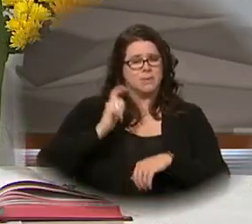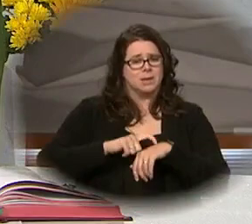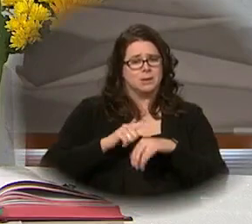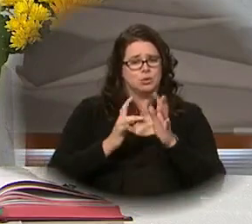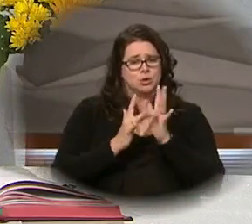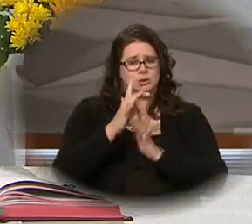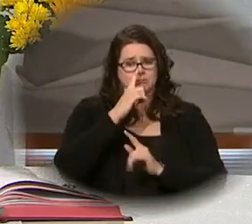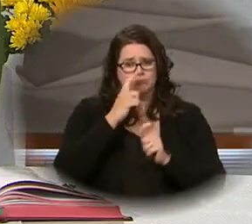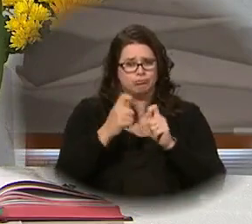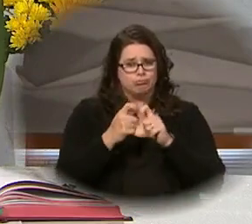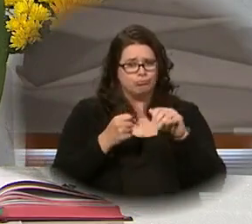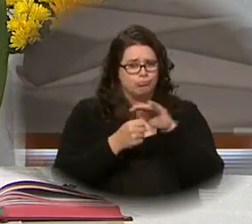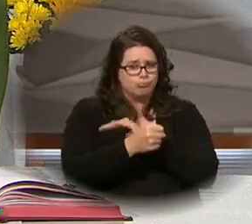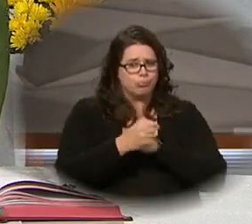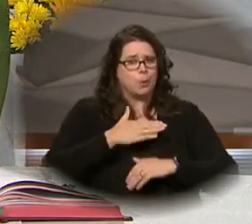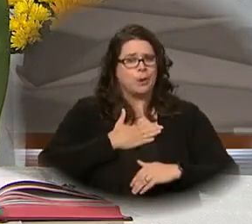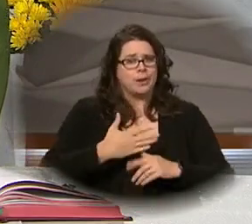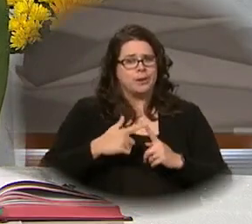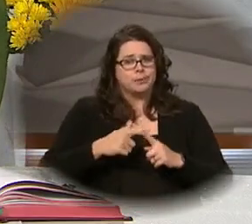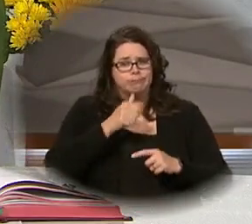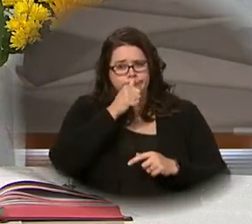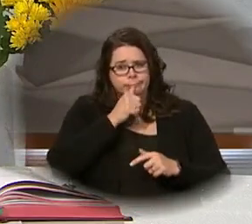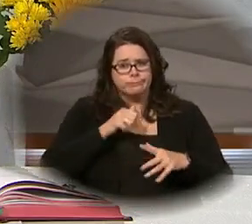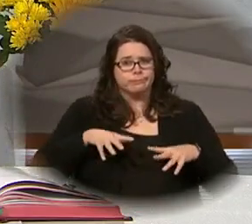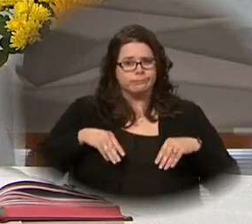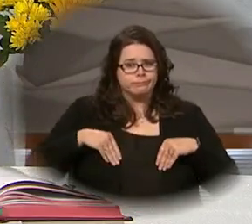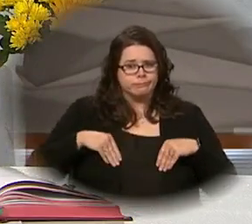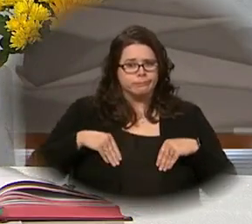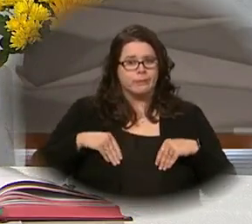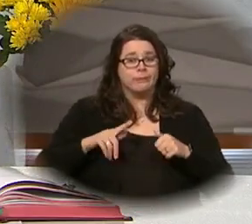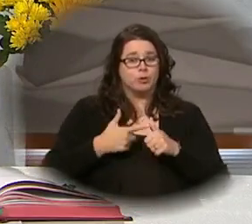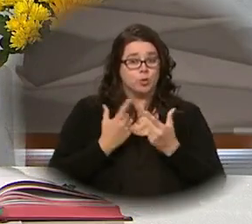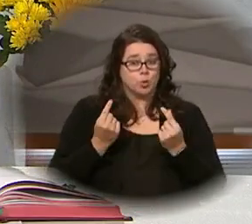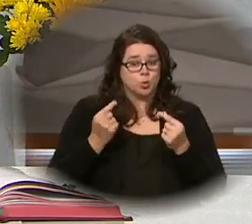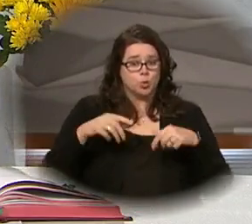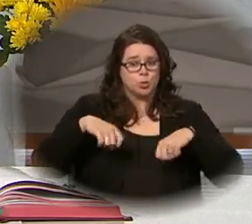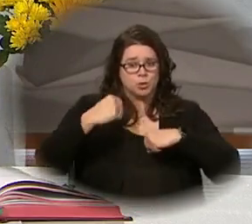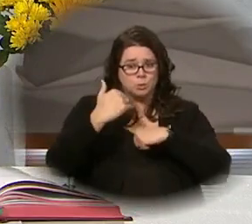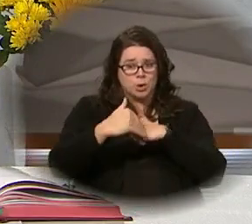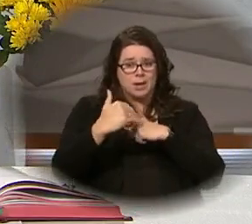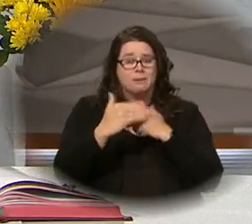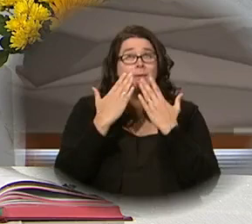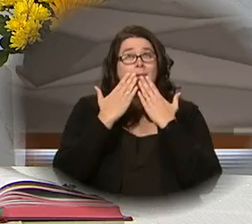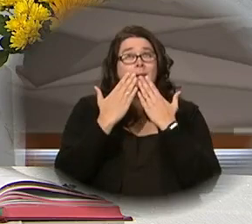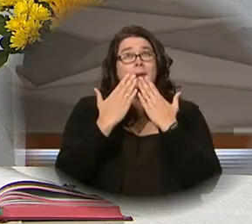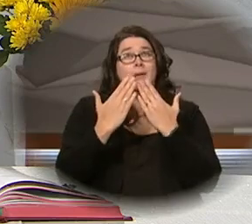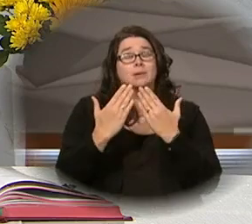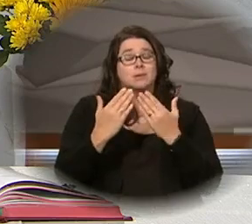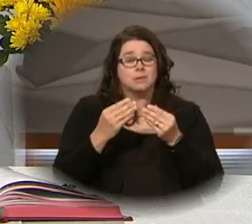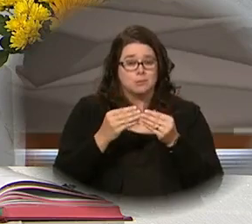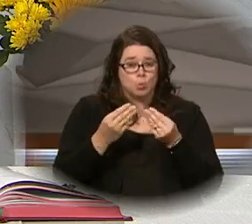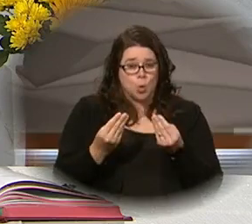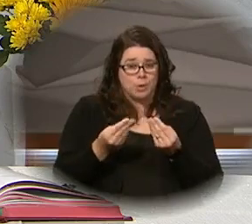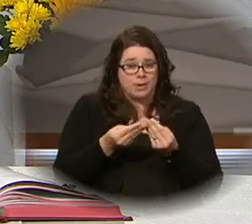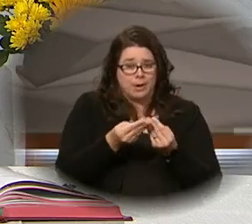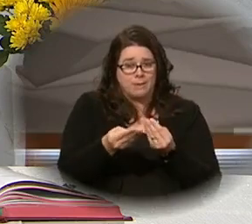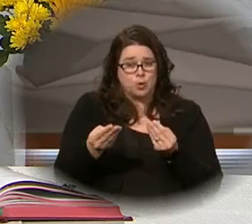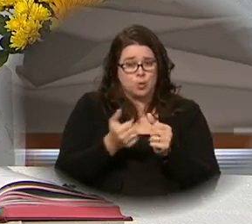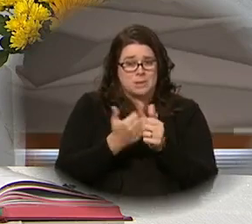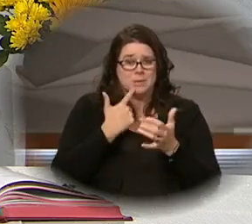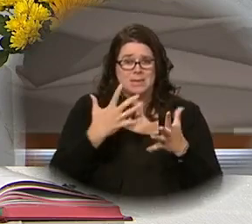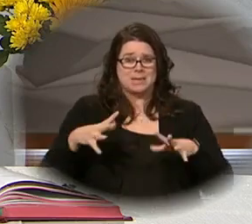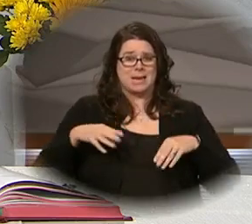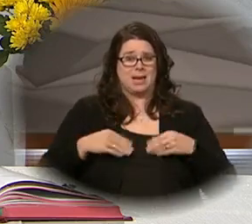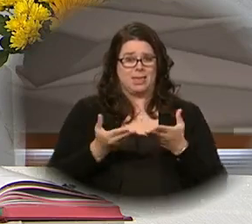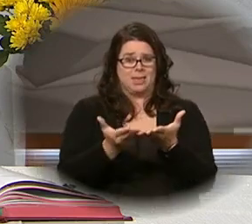he was betrayed and entered willingly into his passion, he took bread and giving thanks, broke it and gave it to his disciples, saying,